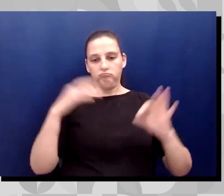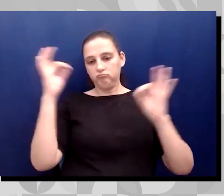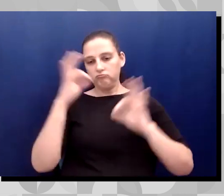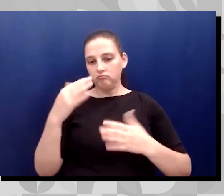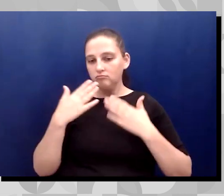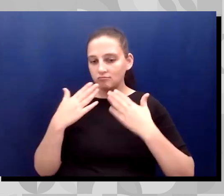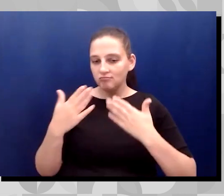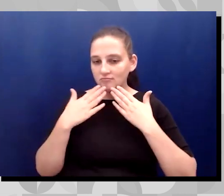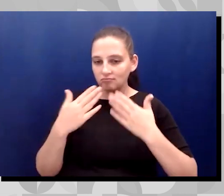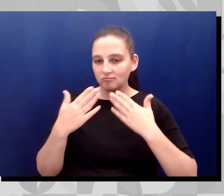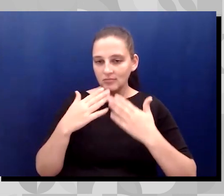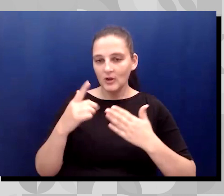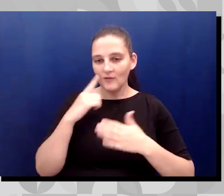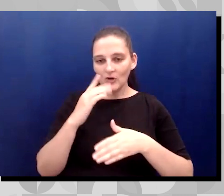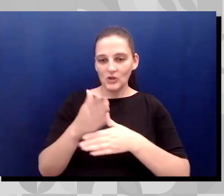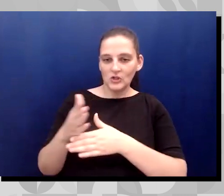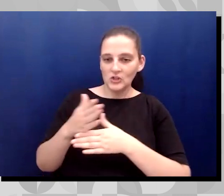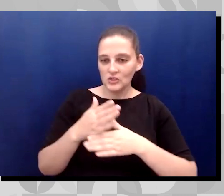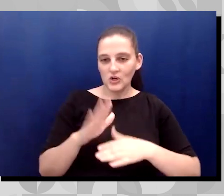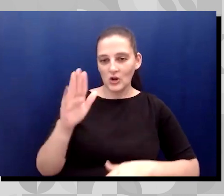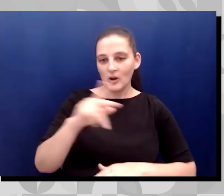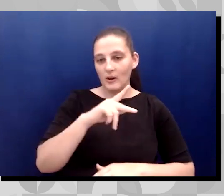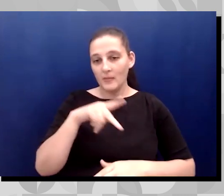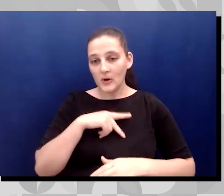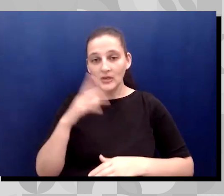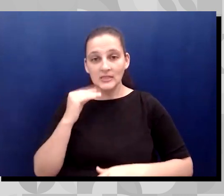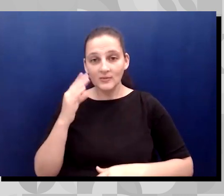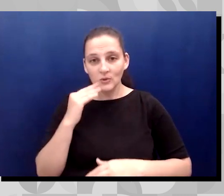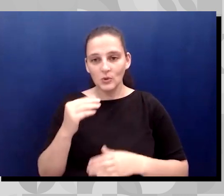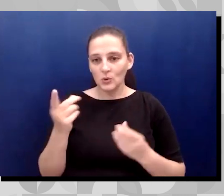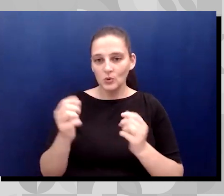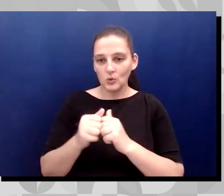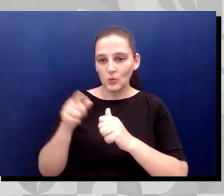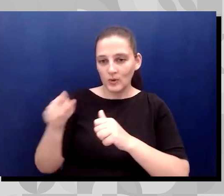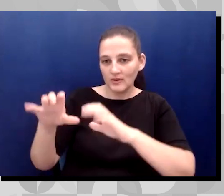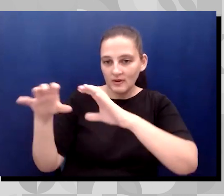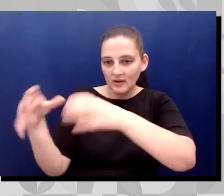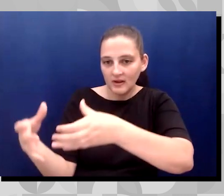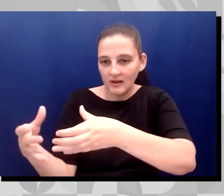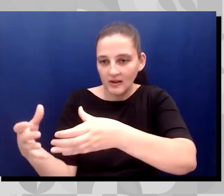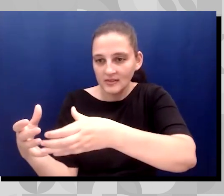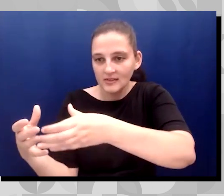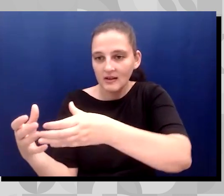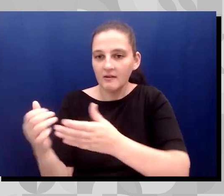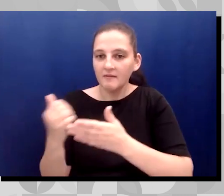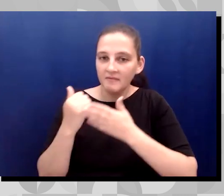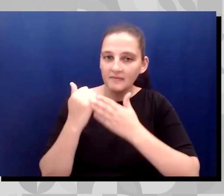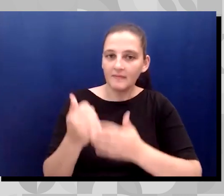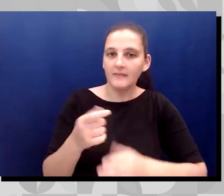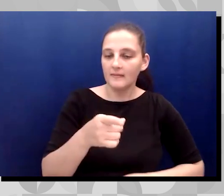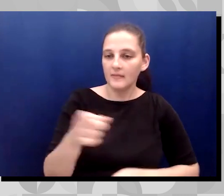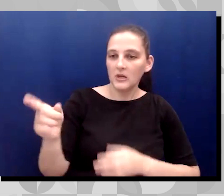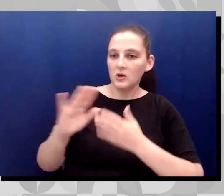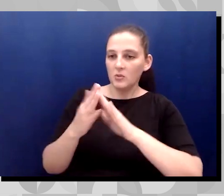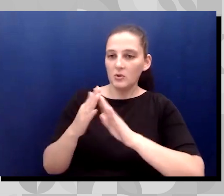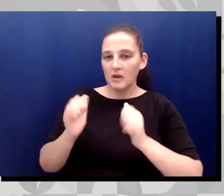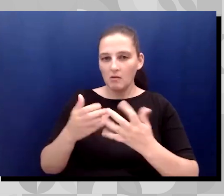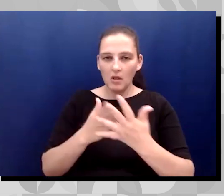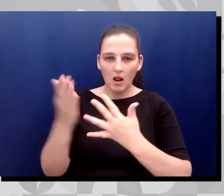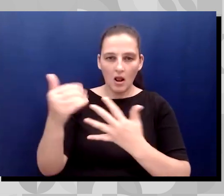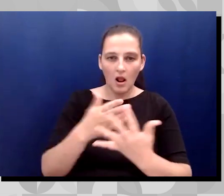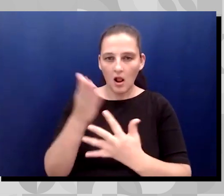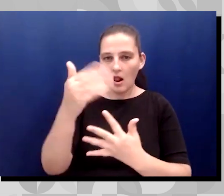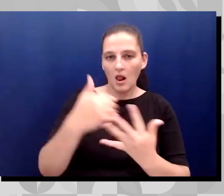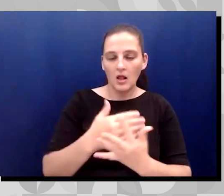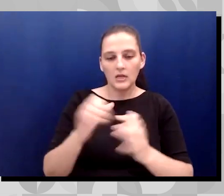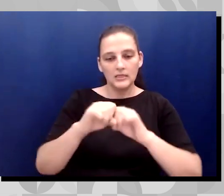sharing your personal experience and what you're doing with that coalition to help these communities navigate these systems. That's so critical. So Lisa, thank